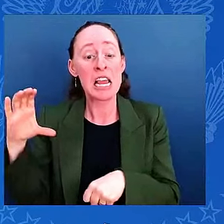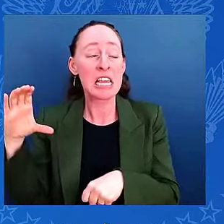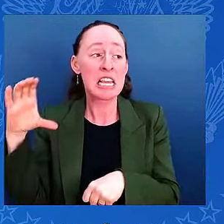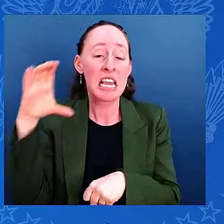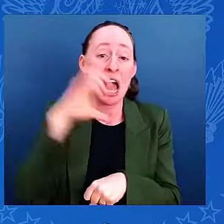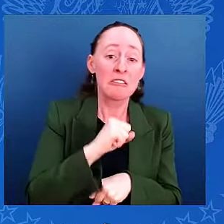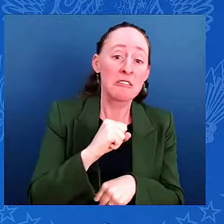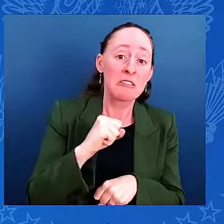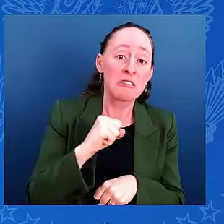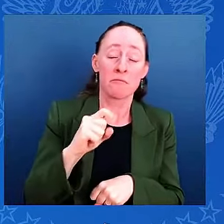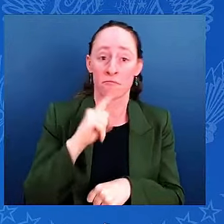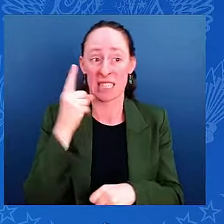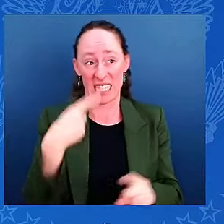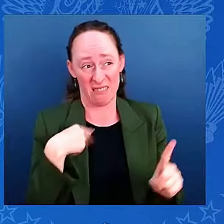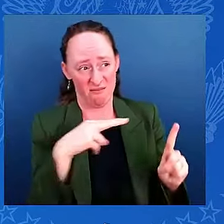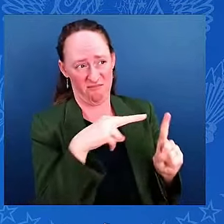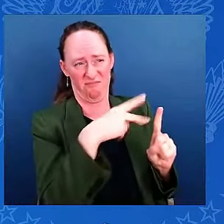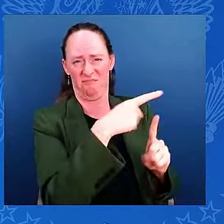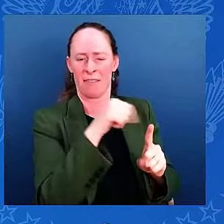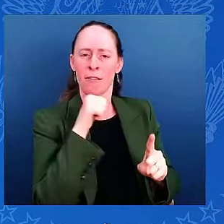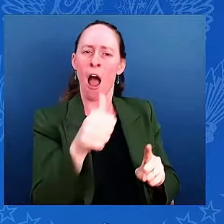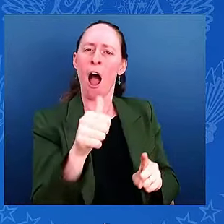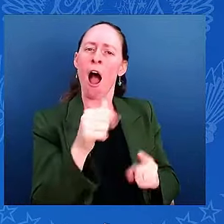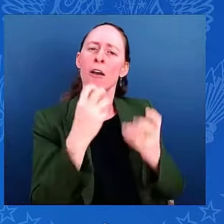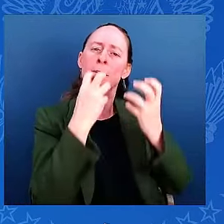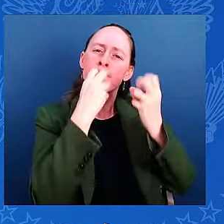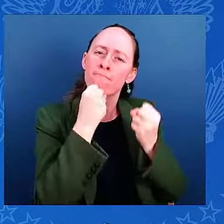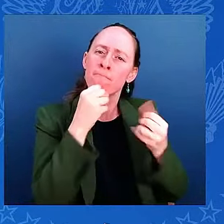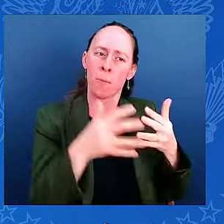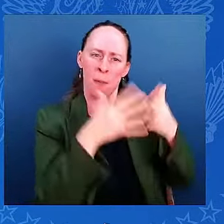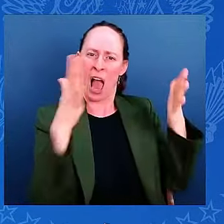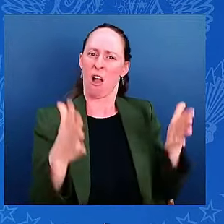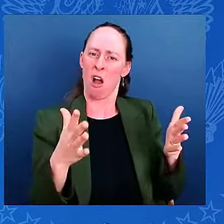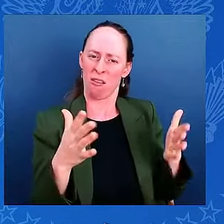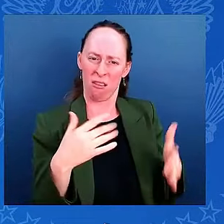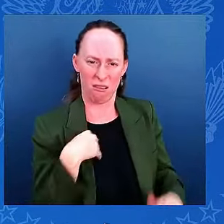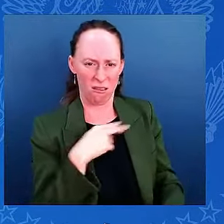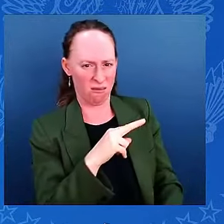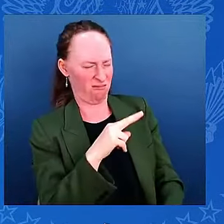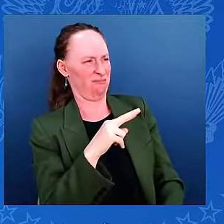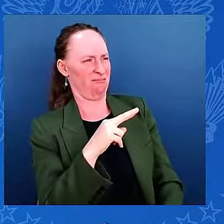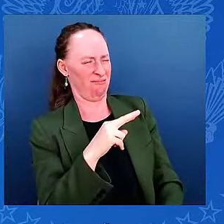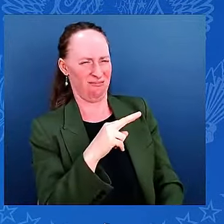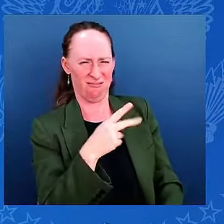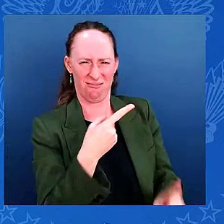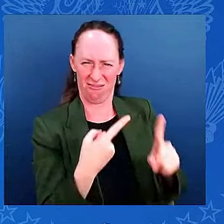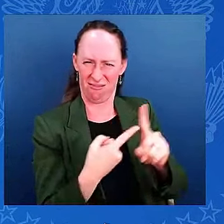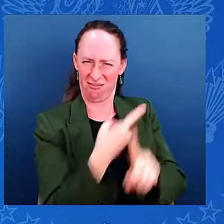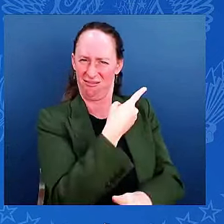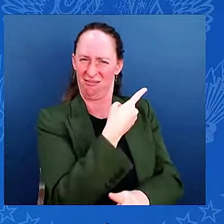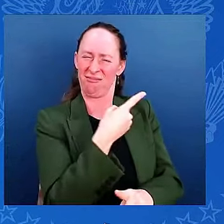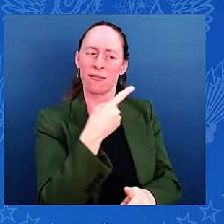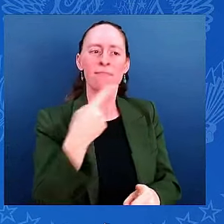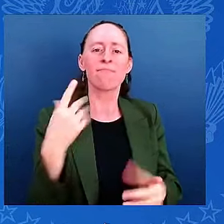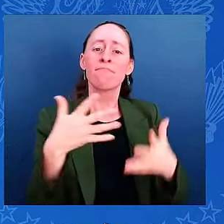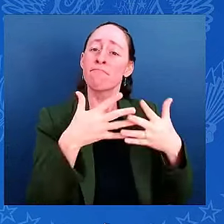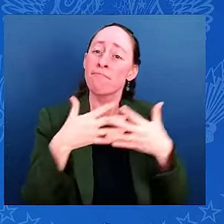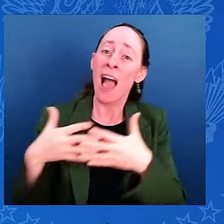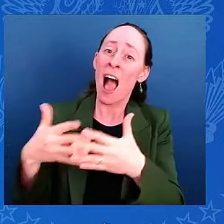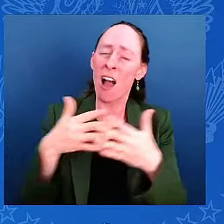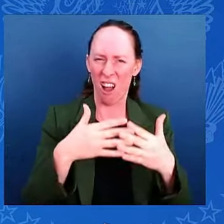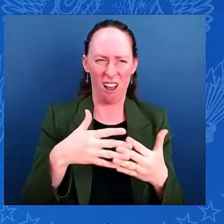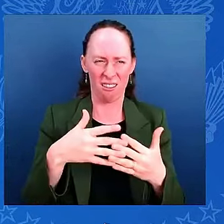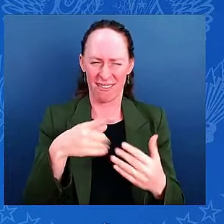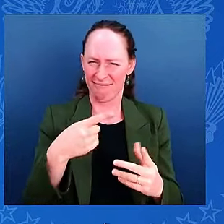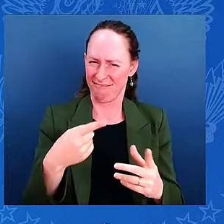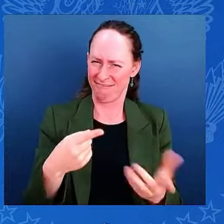-American. It's not who the hell we are. What are they talking about? Sir, have you considered calling him and asking him to stop doing it? To stop